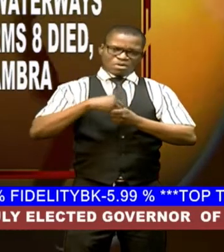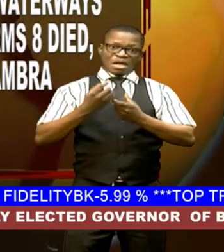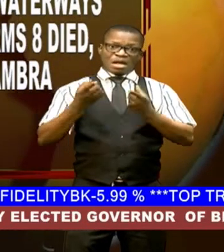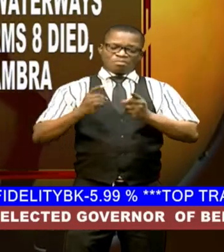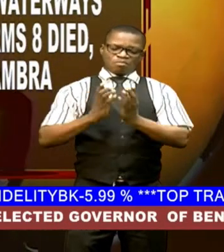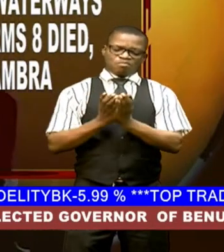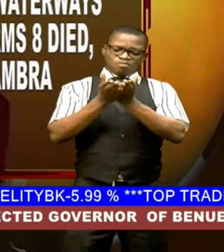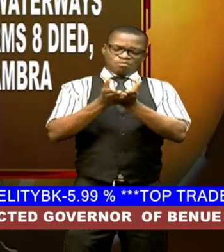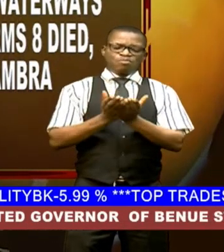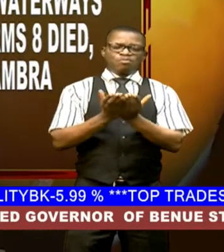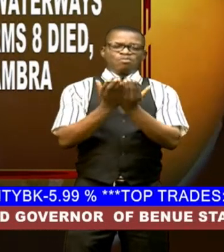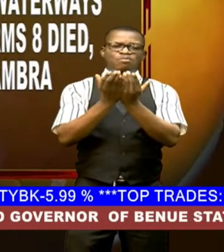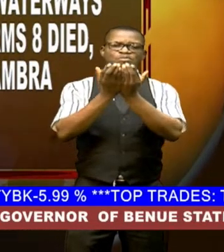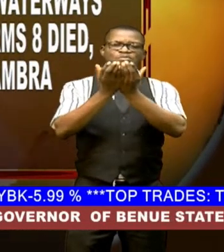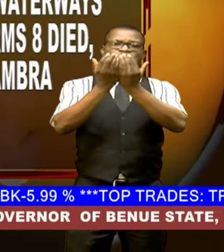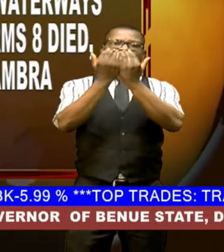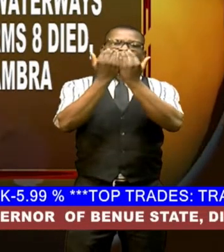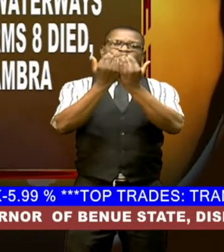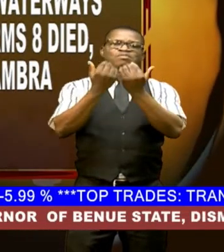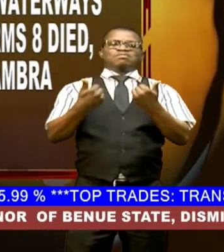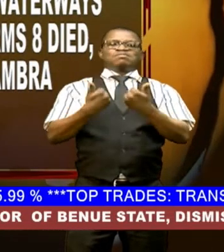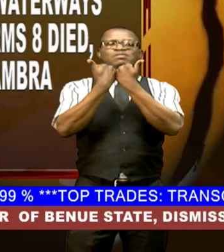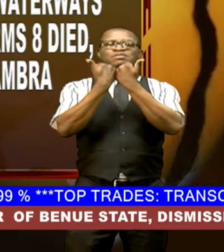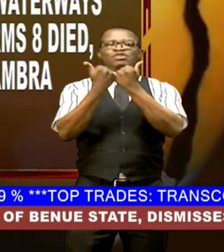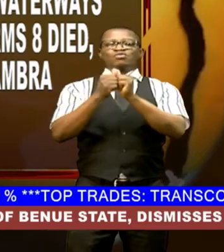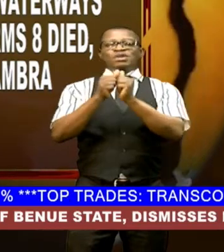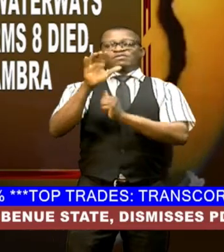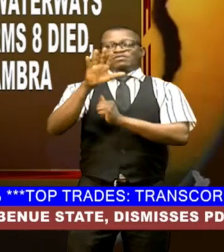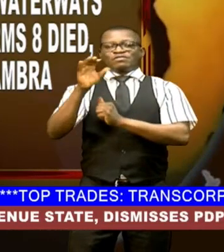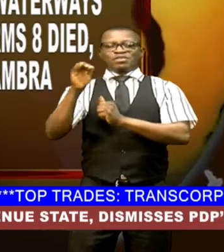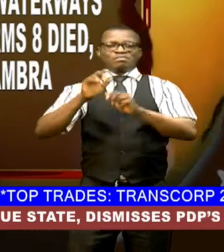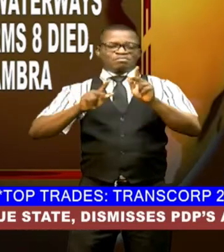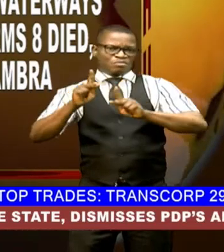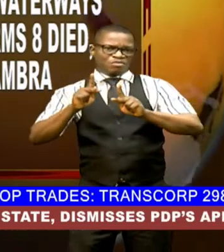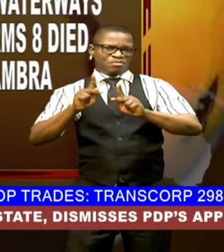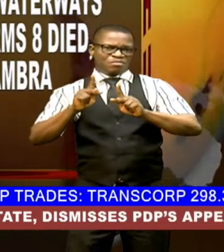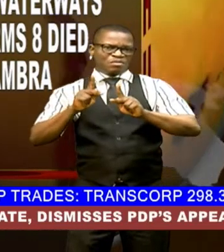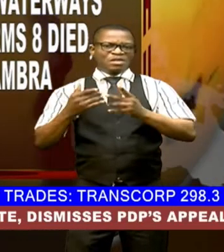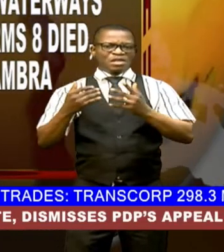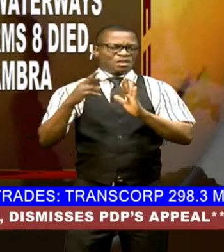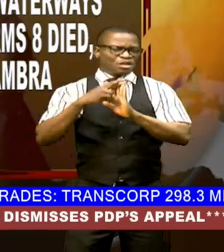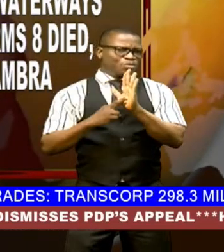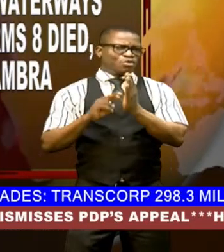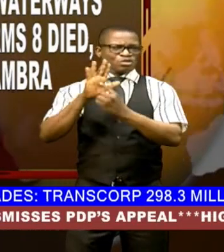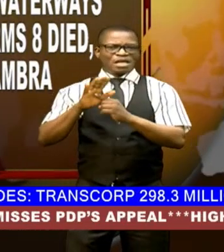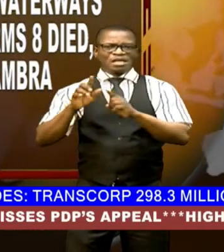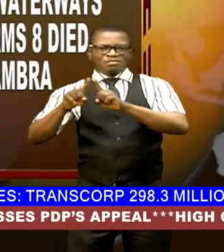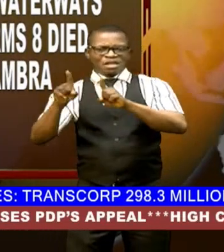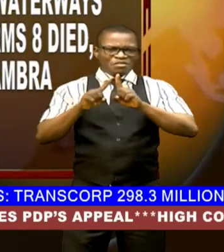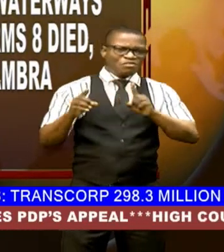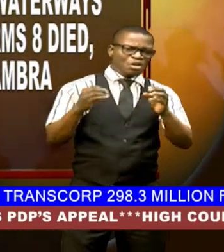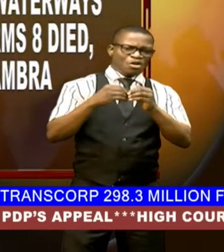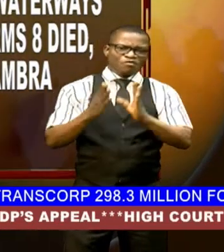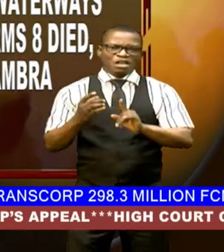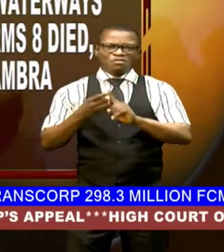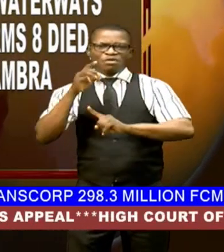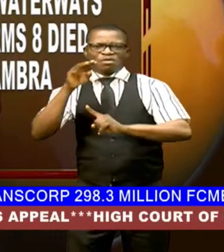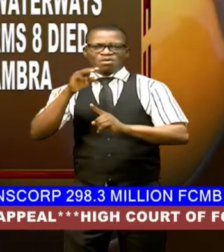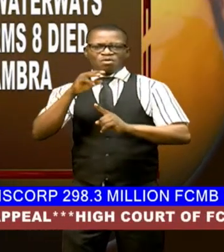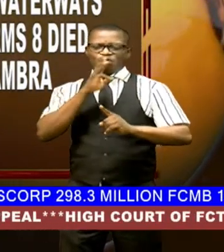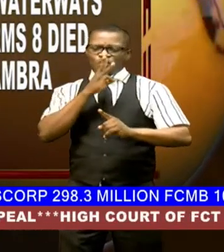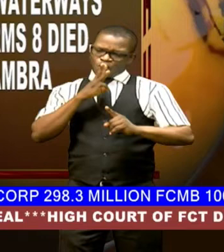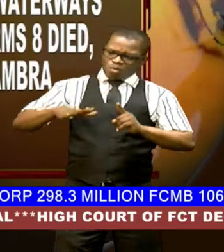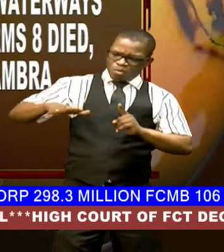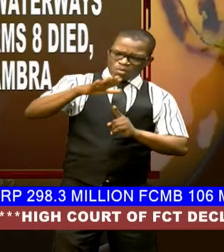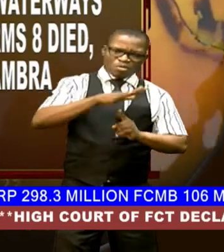with about 50 passengers niwa explained that upon receipt of the sad report relevant personnel from the marine department